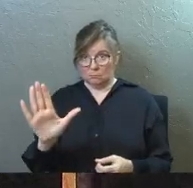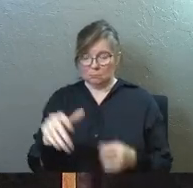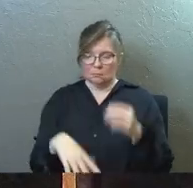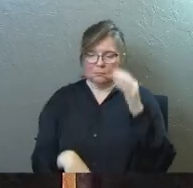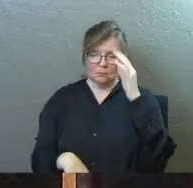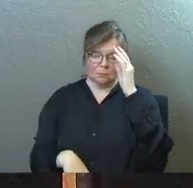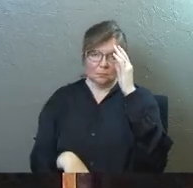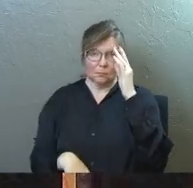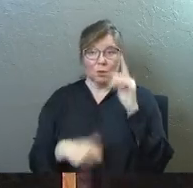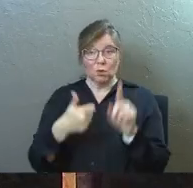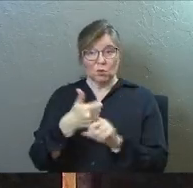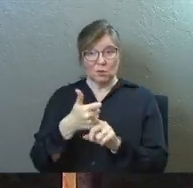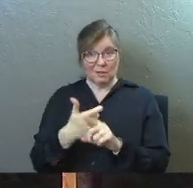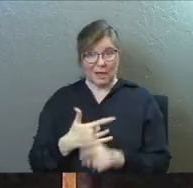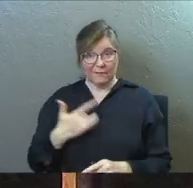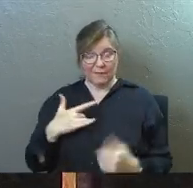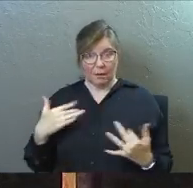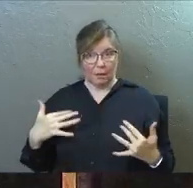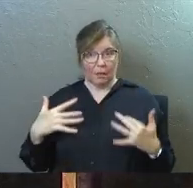Are you overwhelmed?